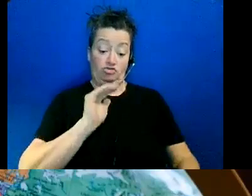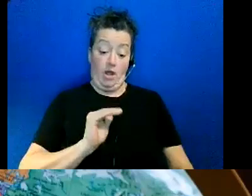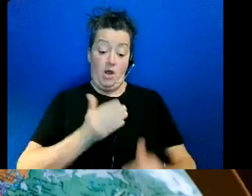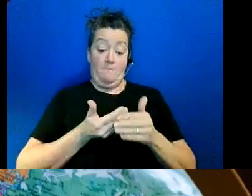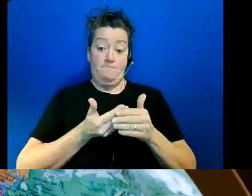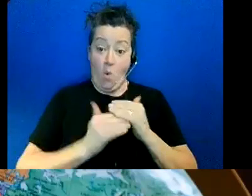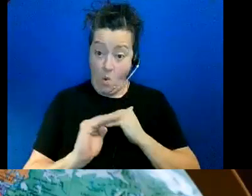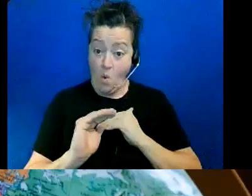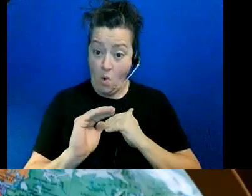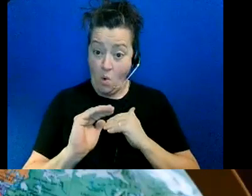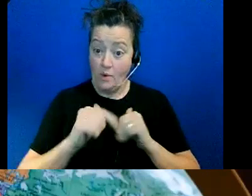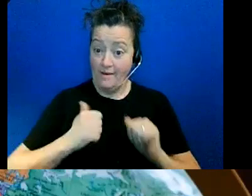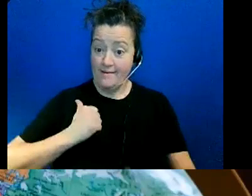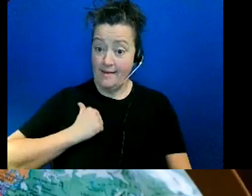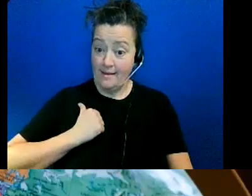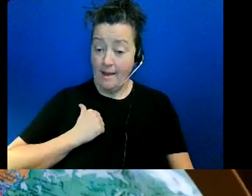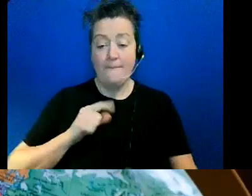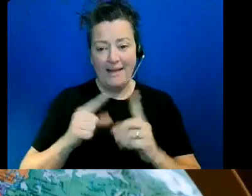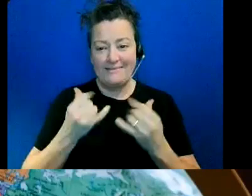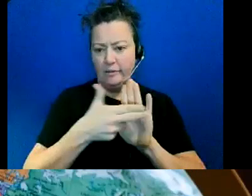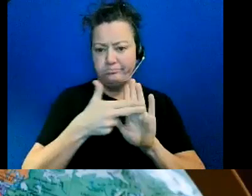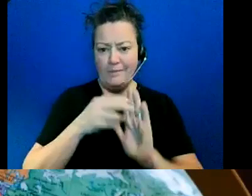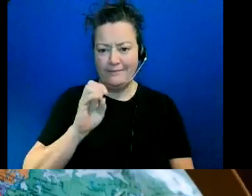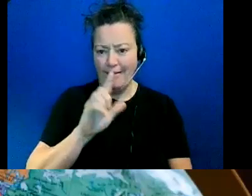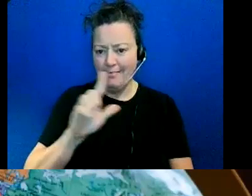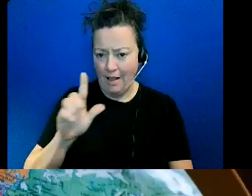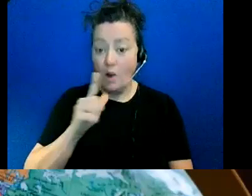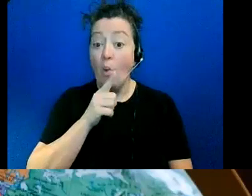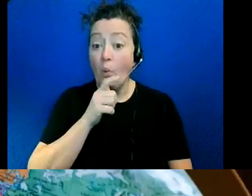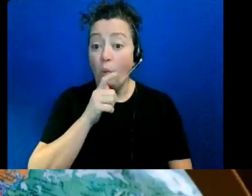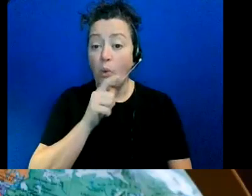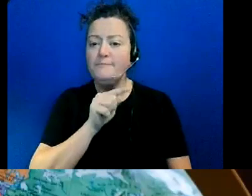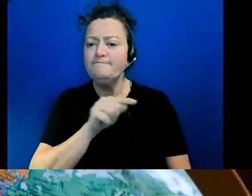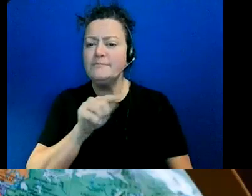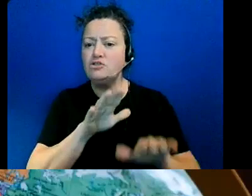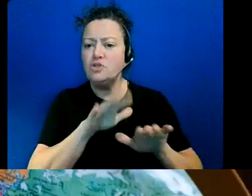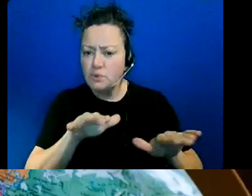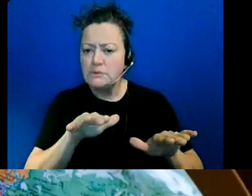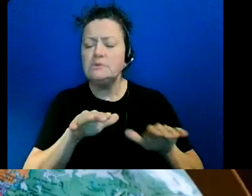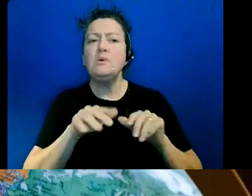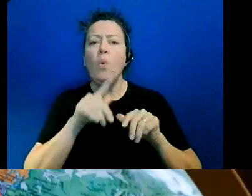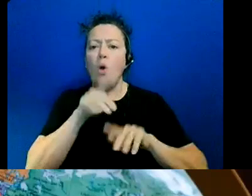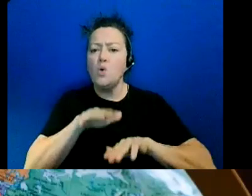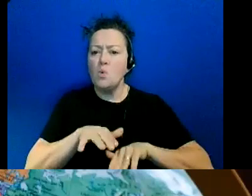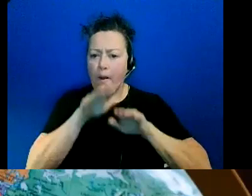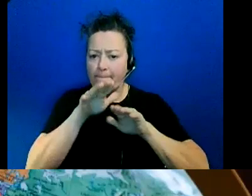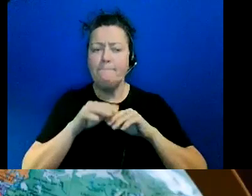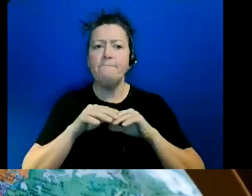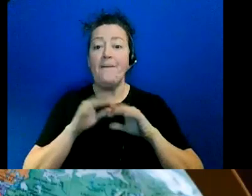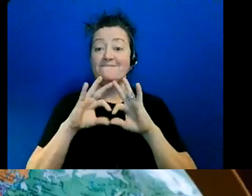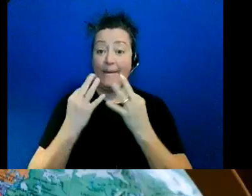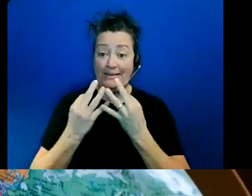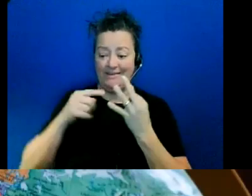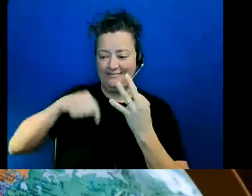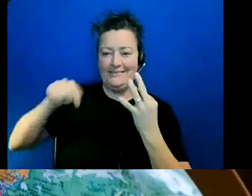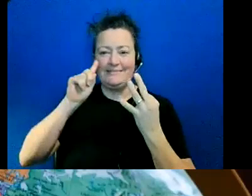language users would be those uh children who are uh in families of um deaf and hard of hearing